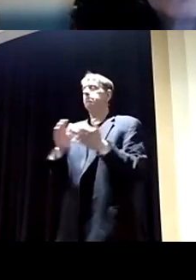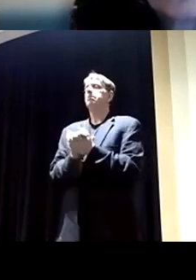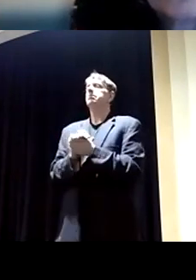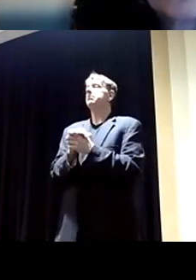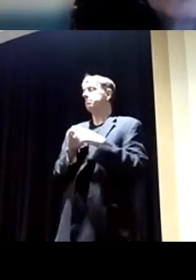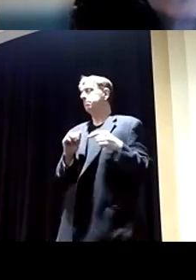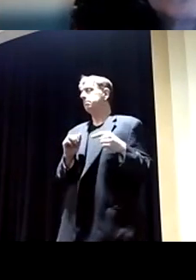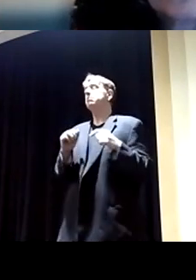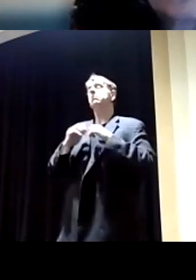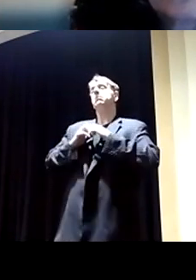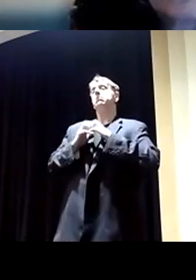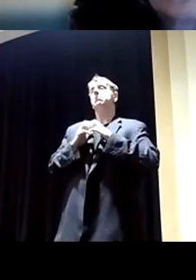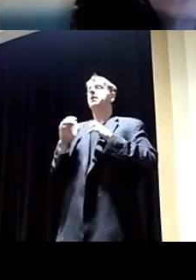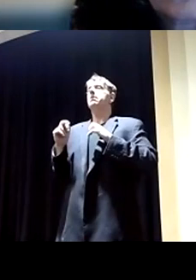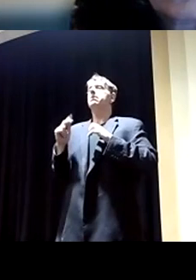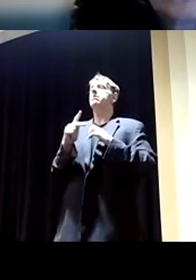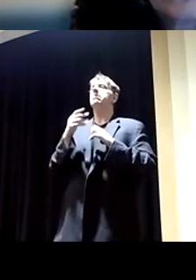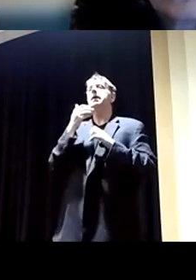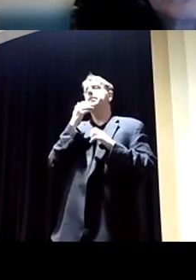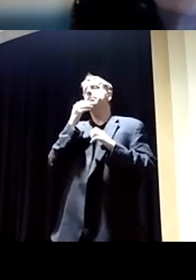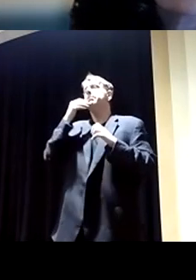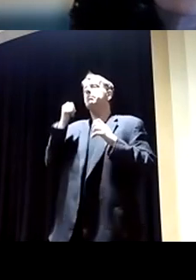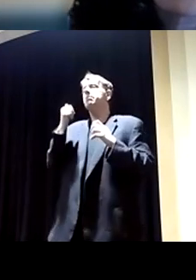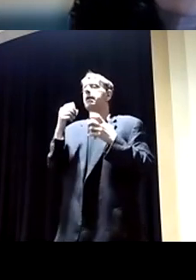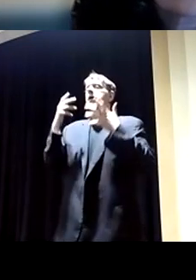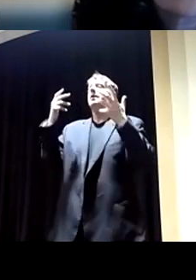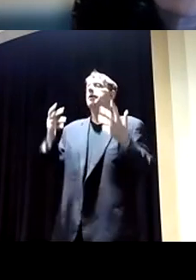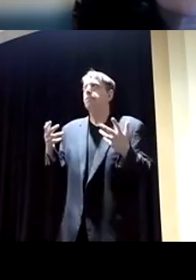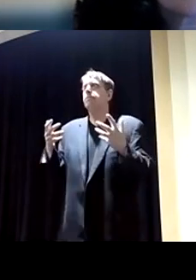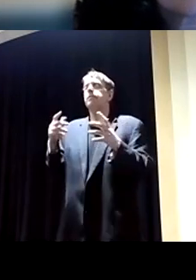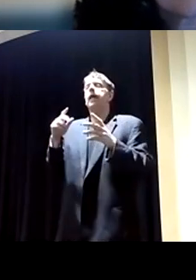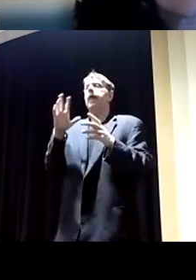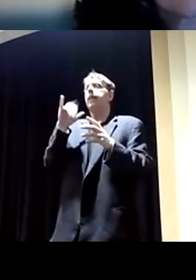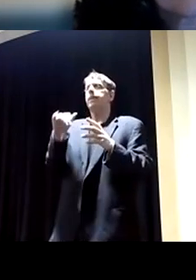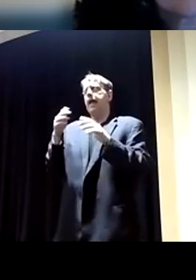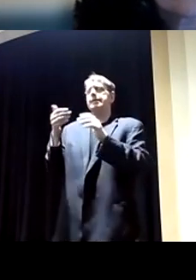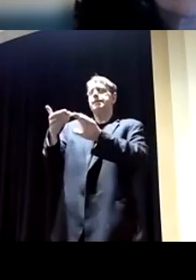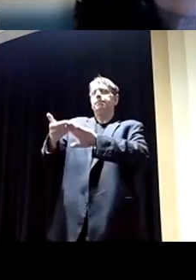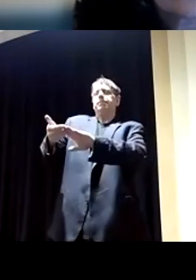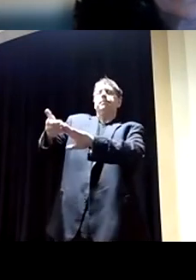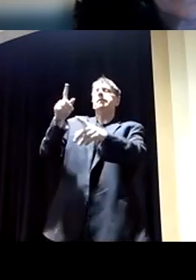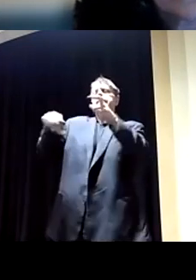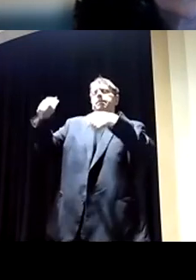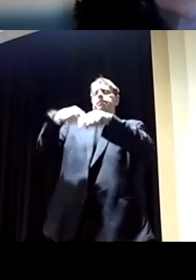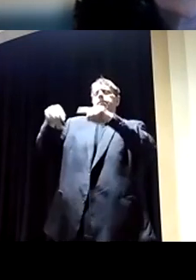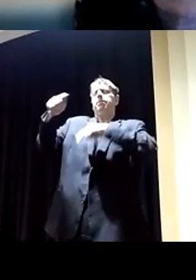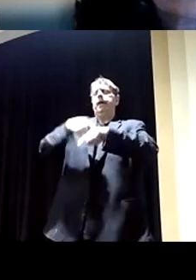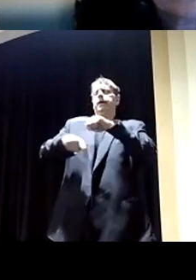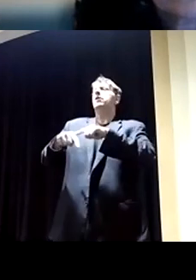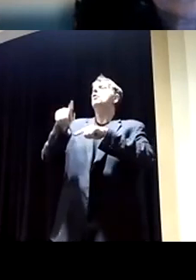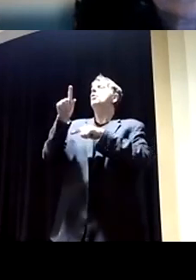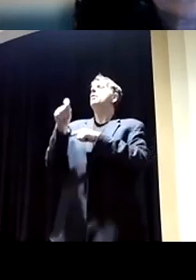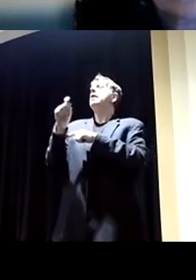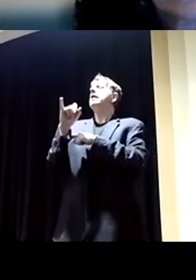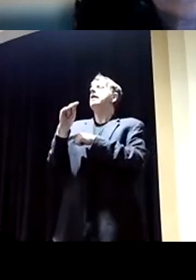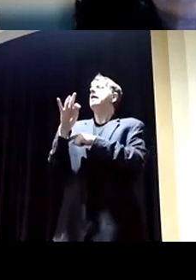I feel Build Back Better is putting the cart before the horse again. We don't have the infrastructure built. And they say they